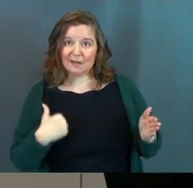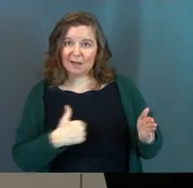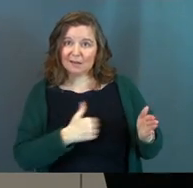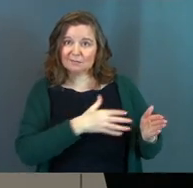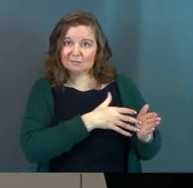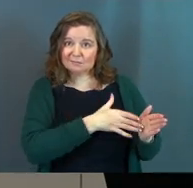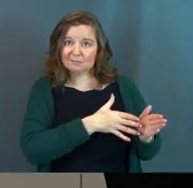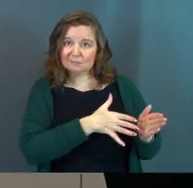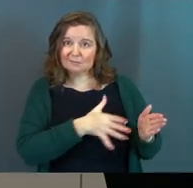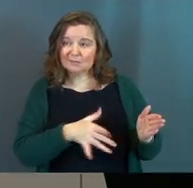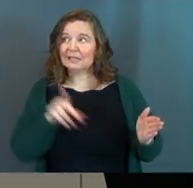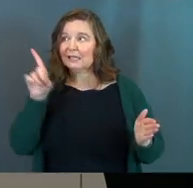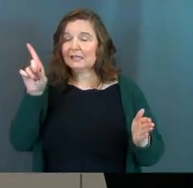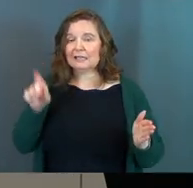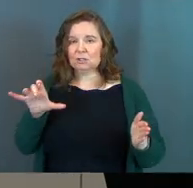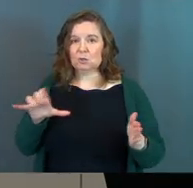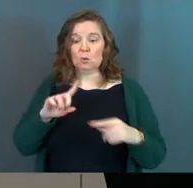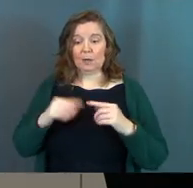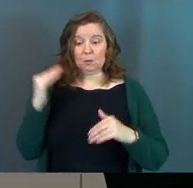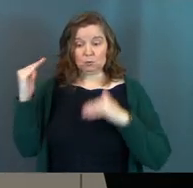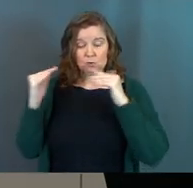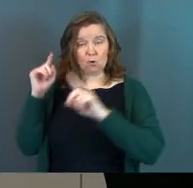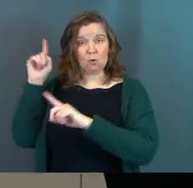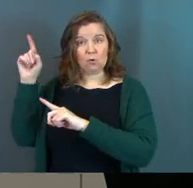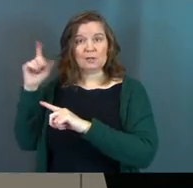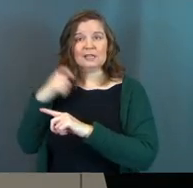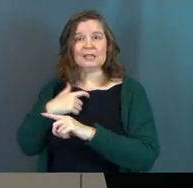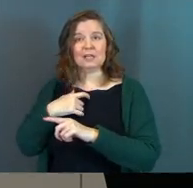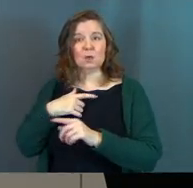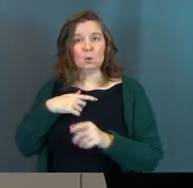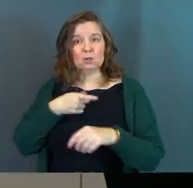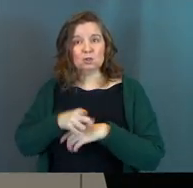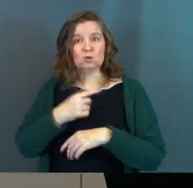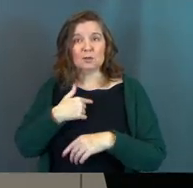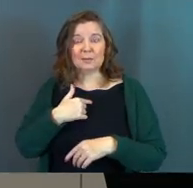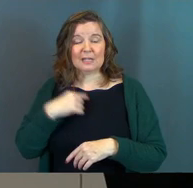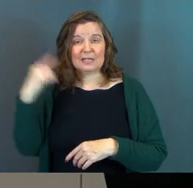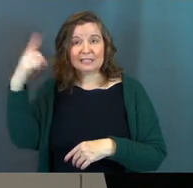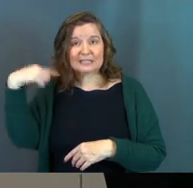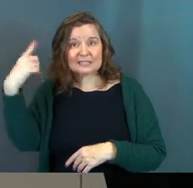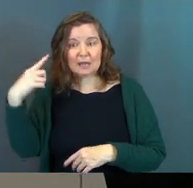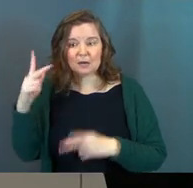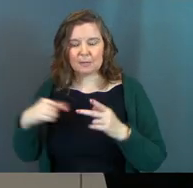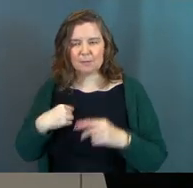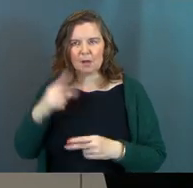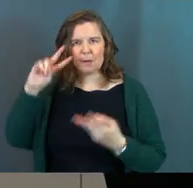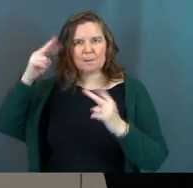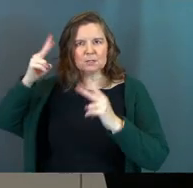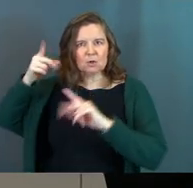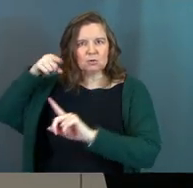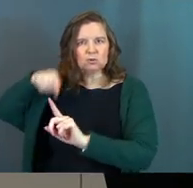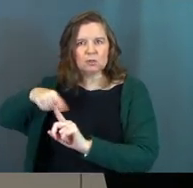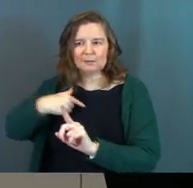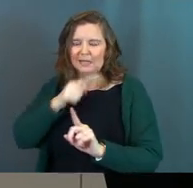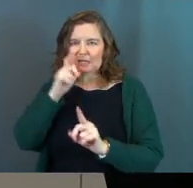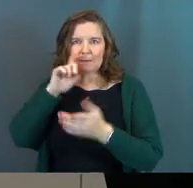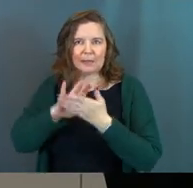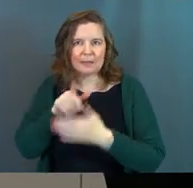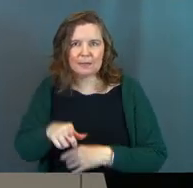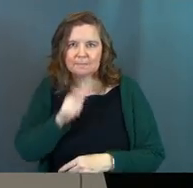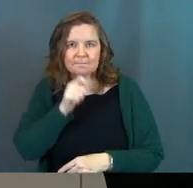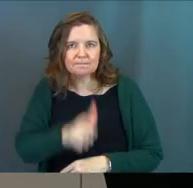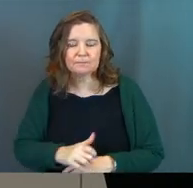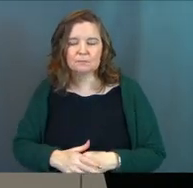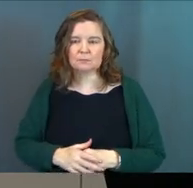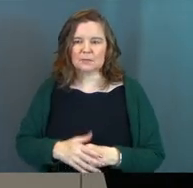He needed to. Even when he's an adult, he was accused of being insane. People misunderstood him. People didn't believe in